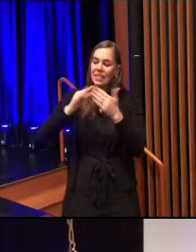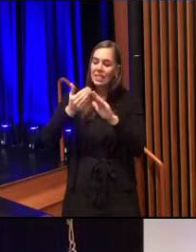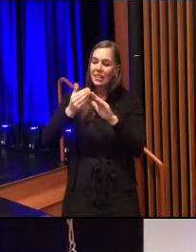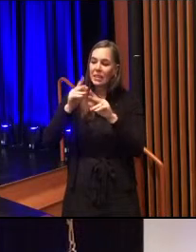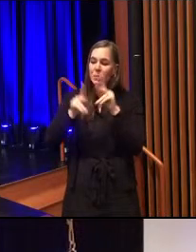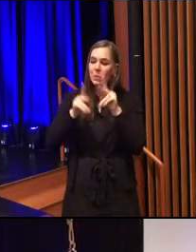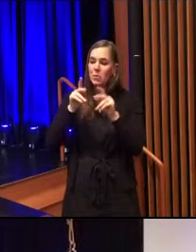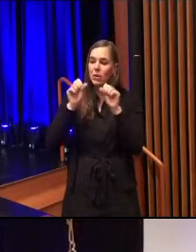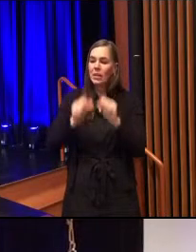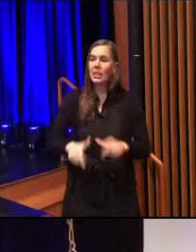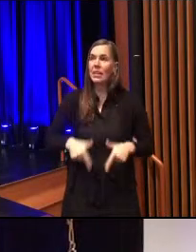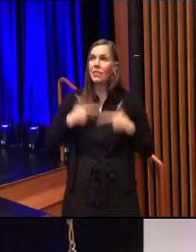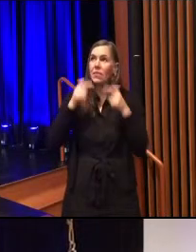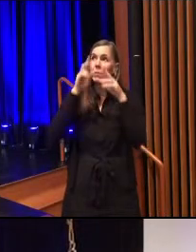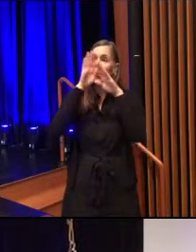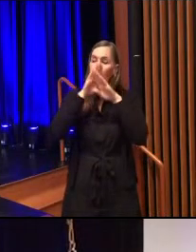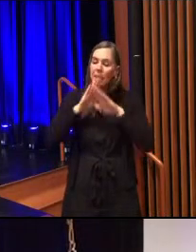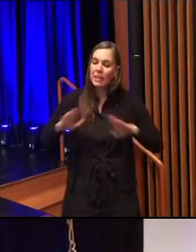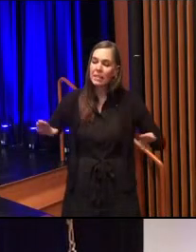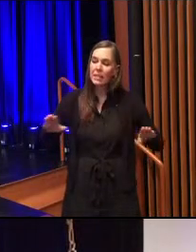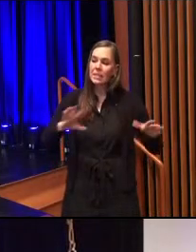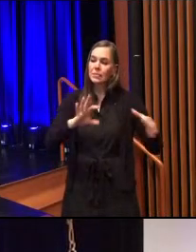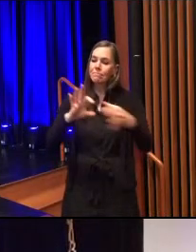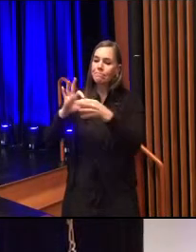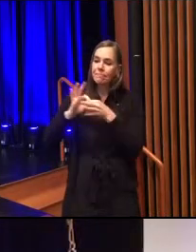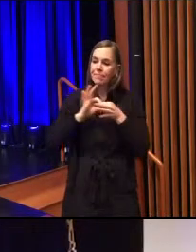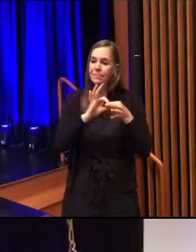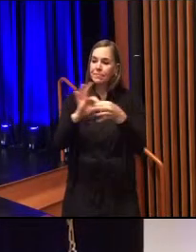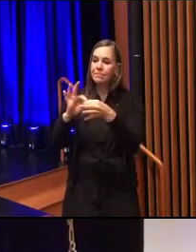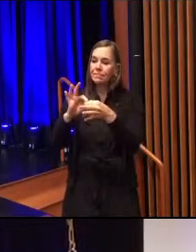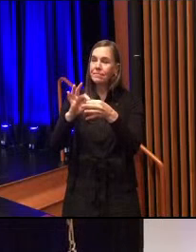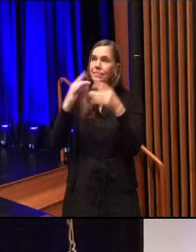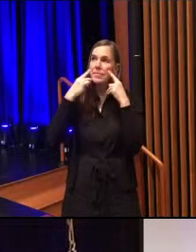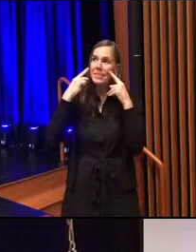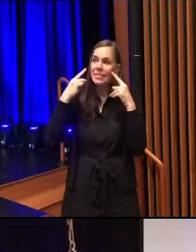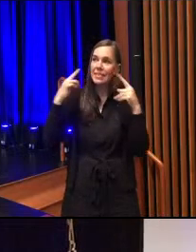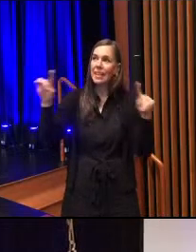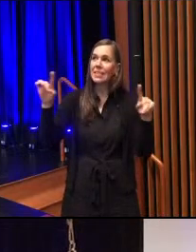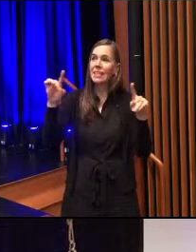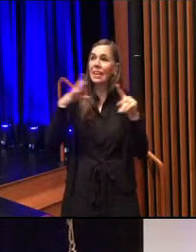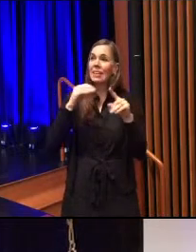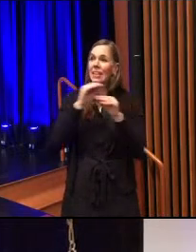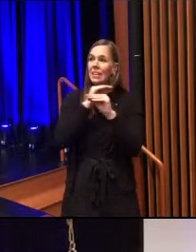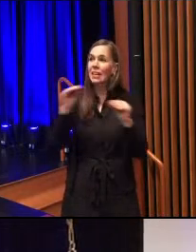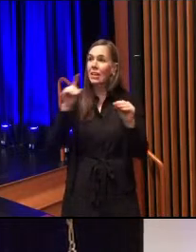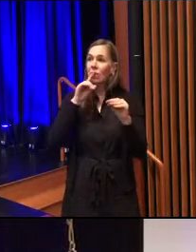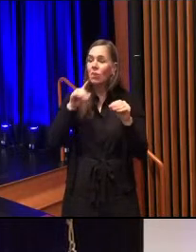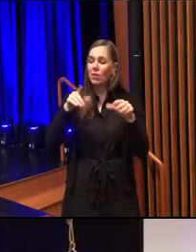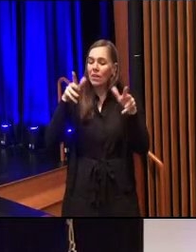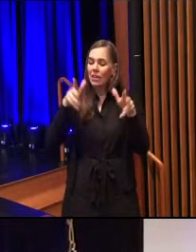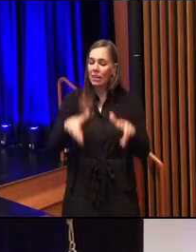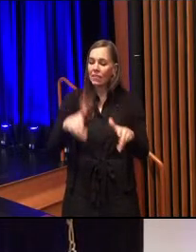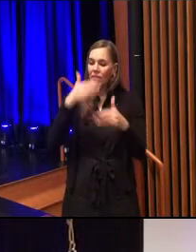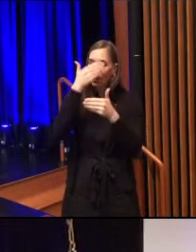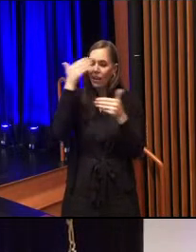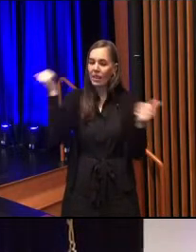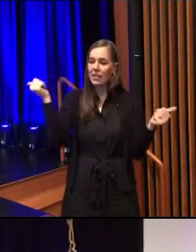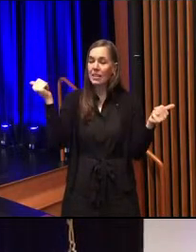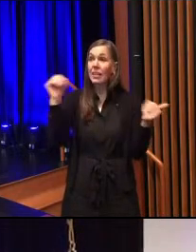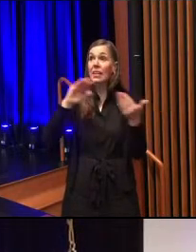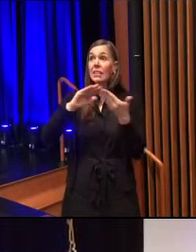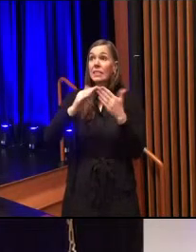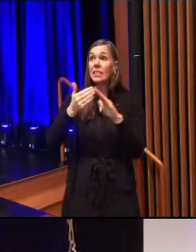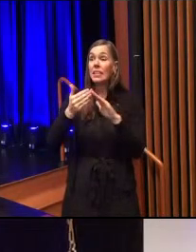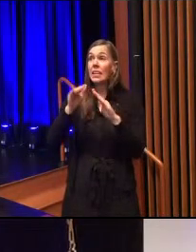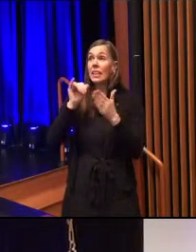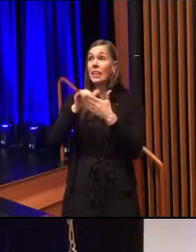harmony and to our full potential and where no one is forgotten. A city which is